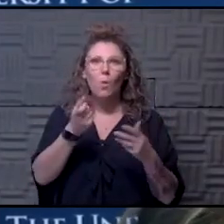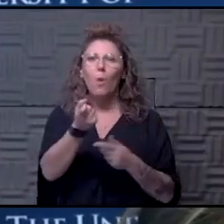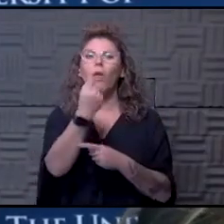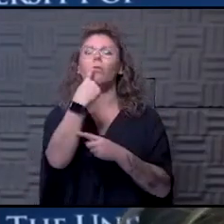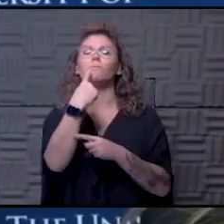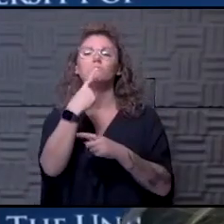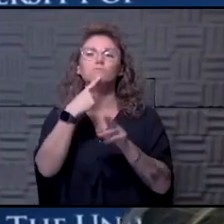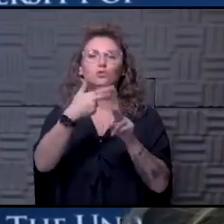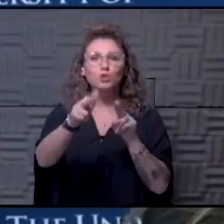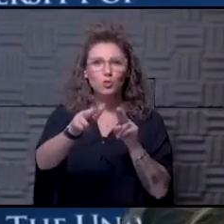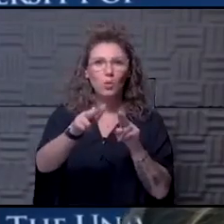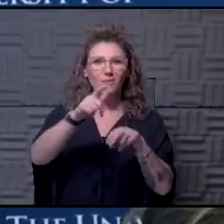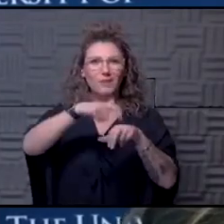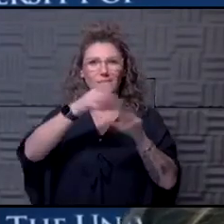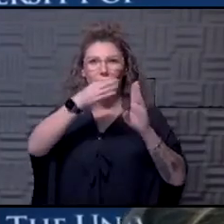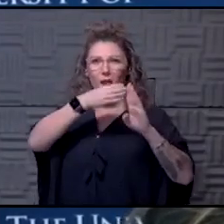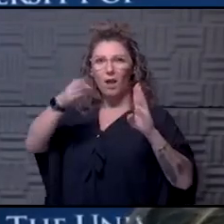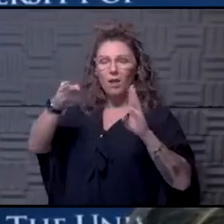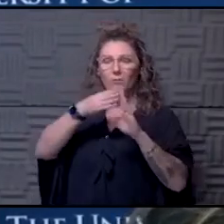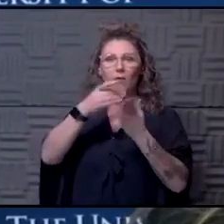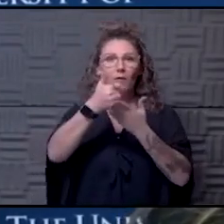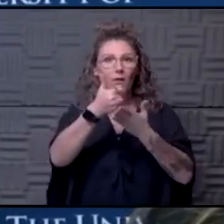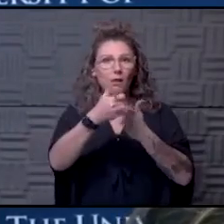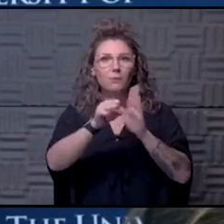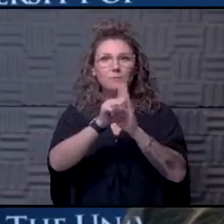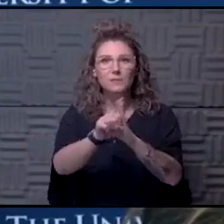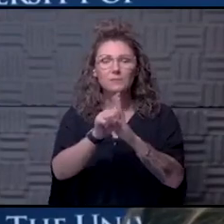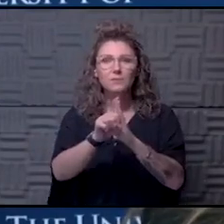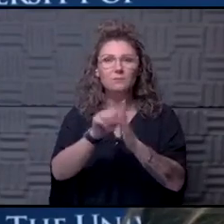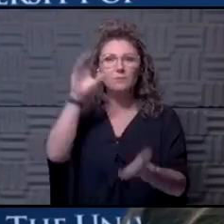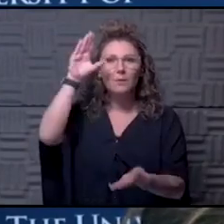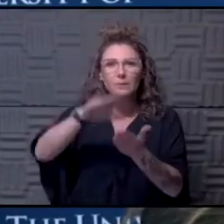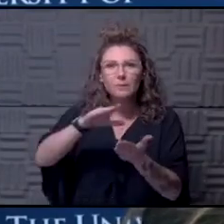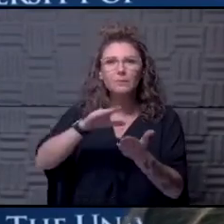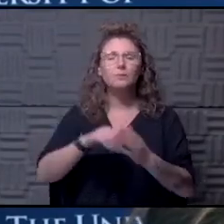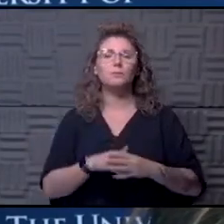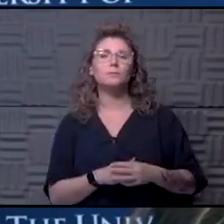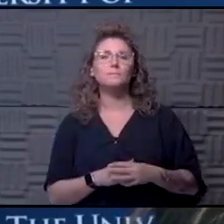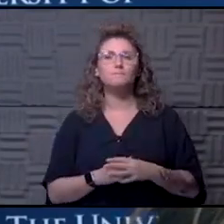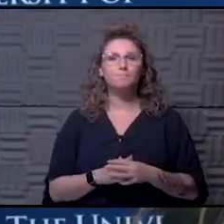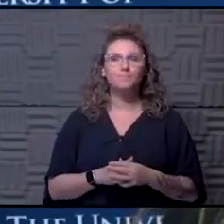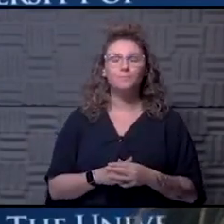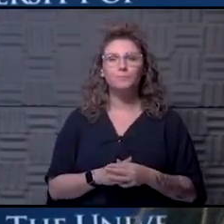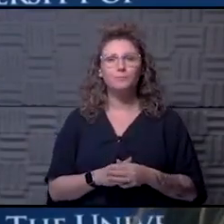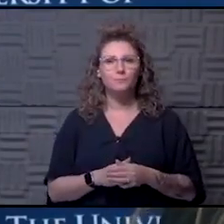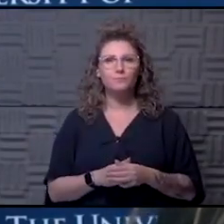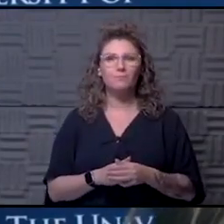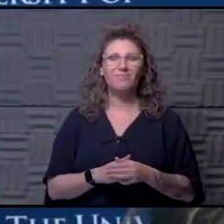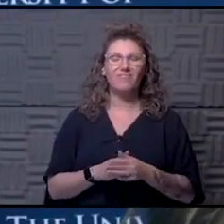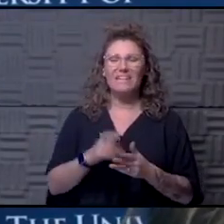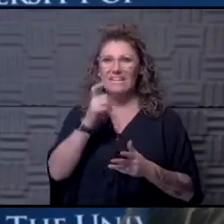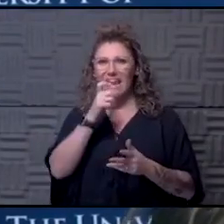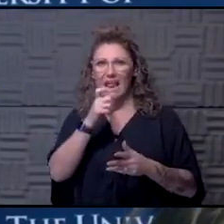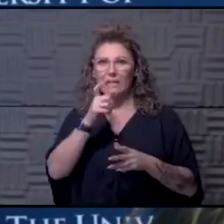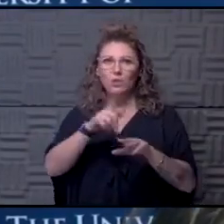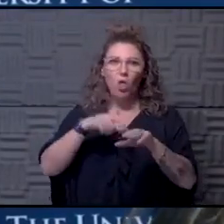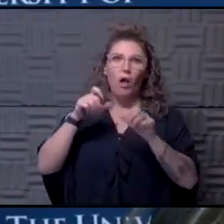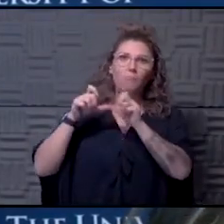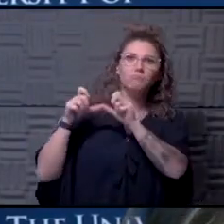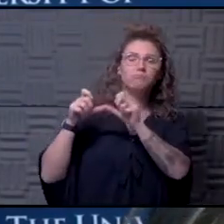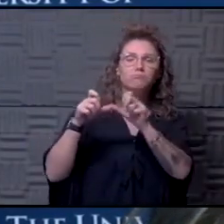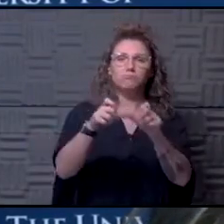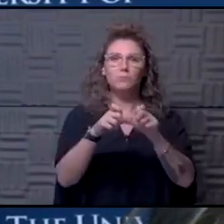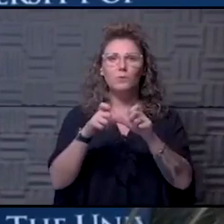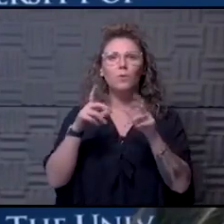duration and, and help the symptoms be a shorter time period and hopefully not